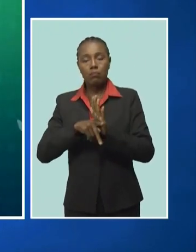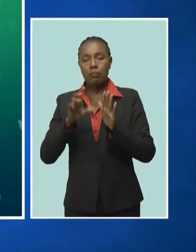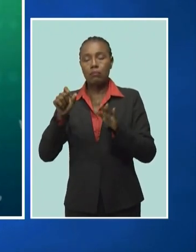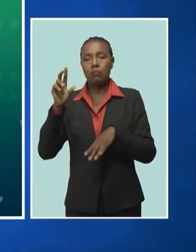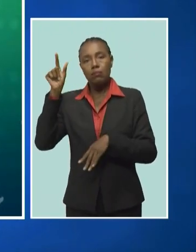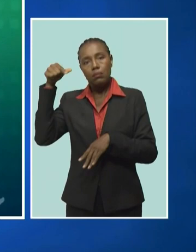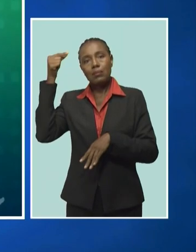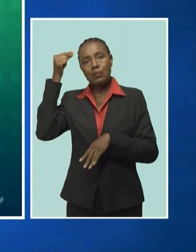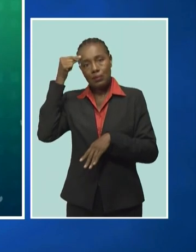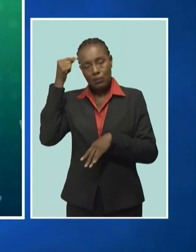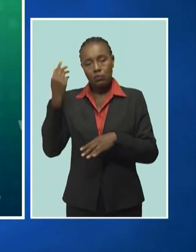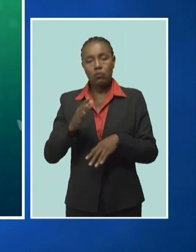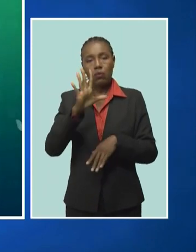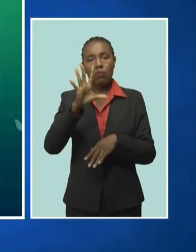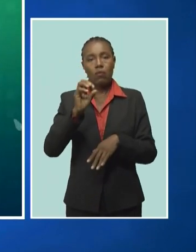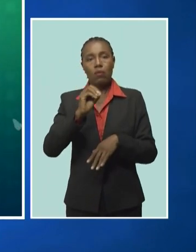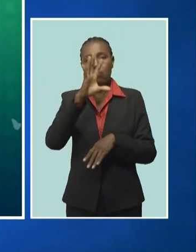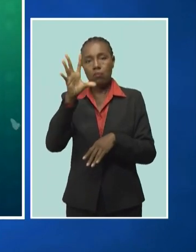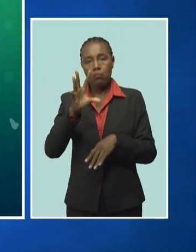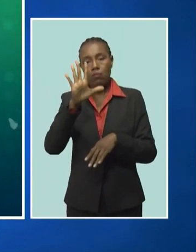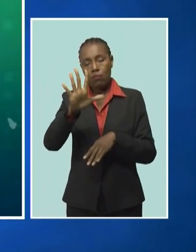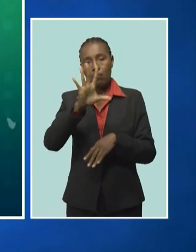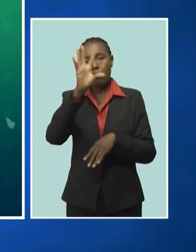up to roughly 5% of GDP.